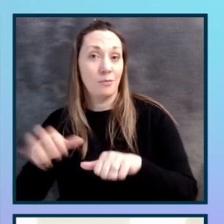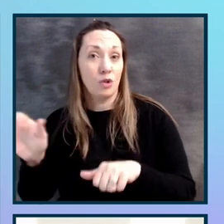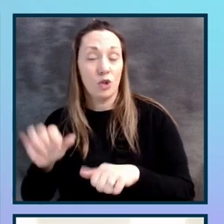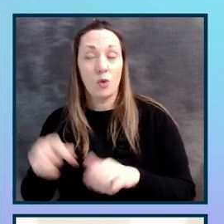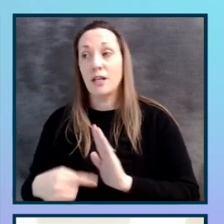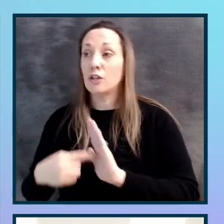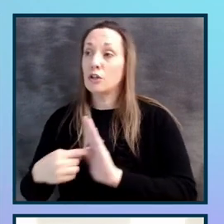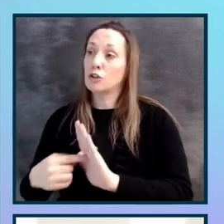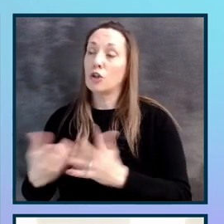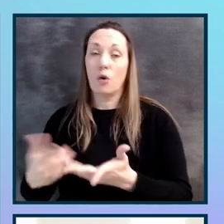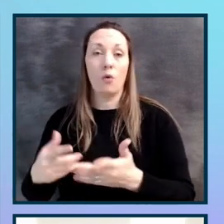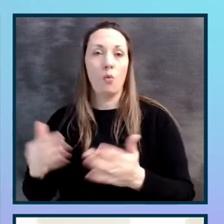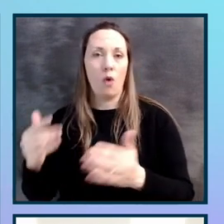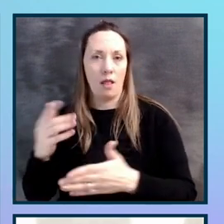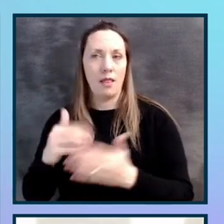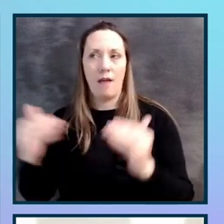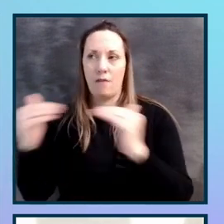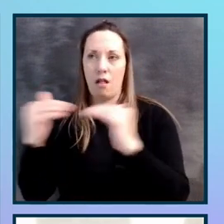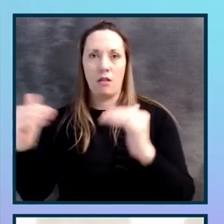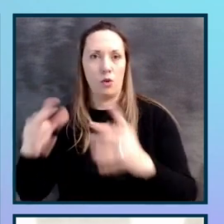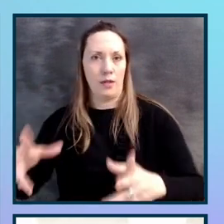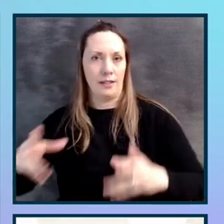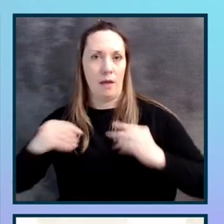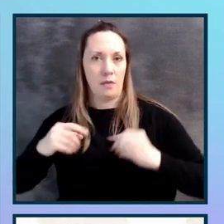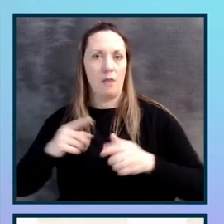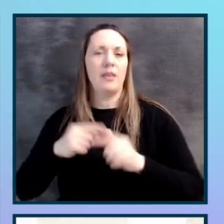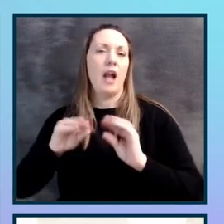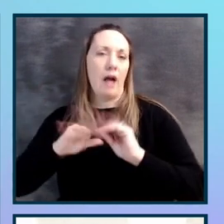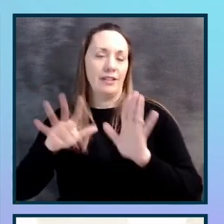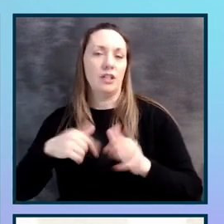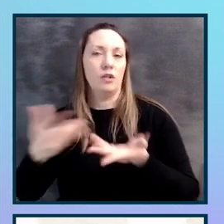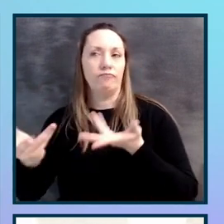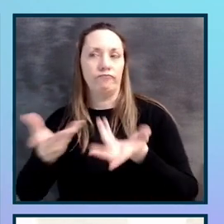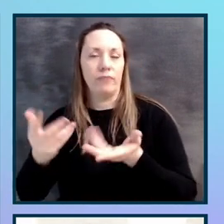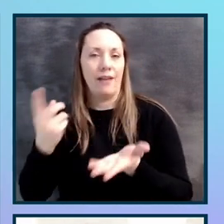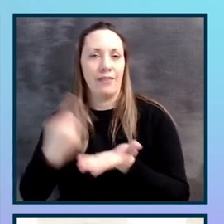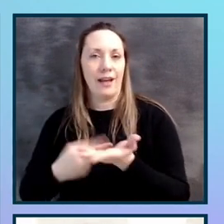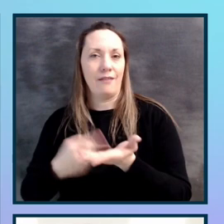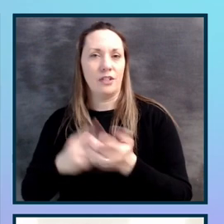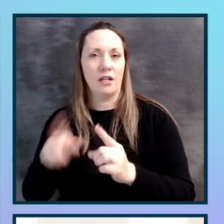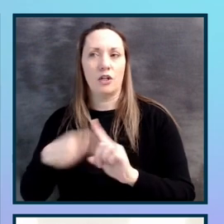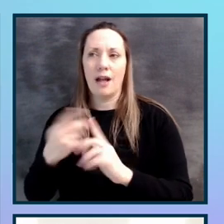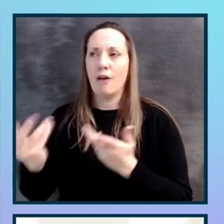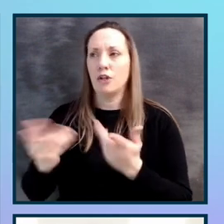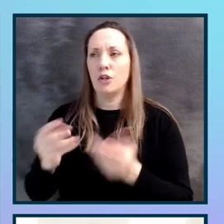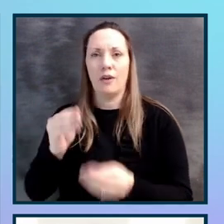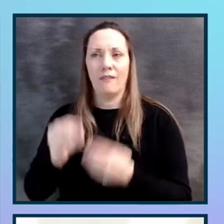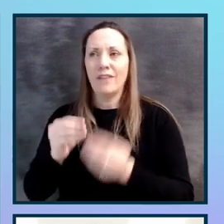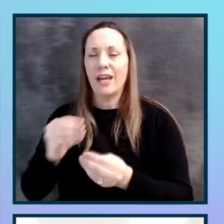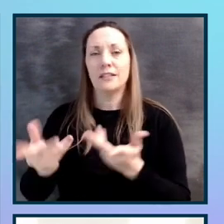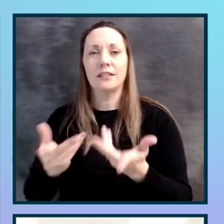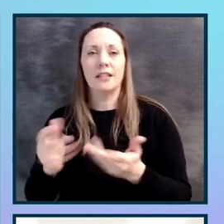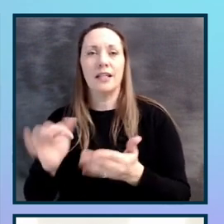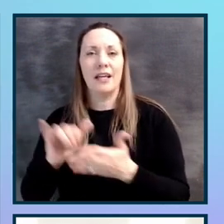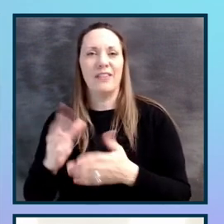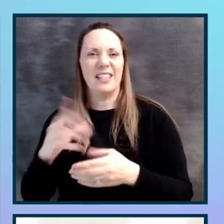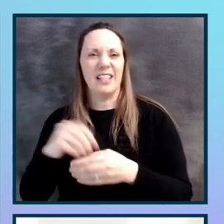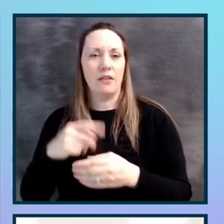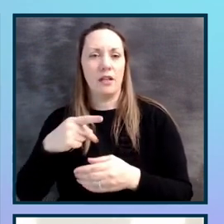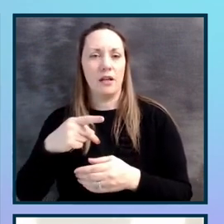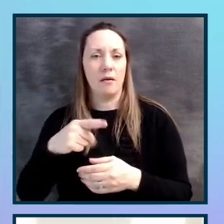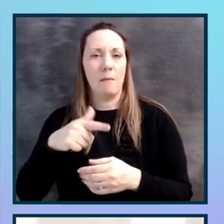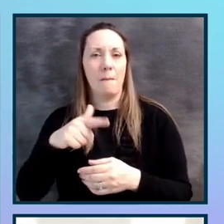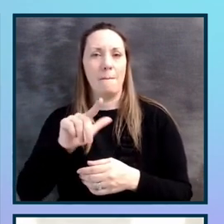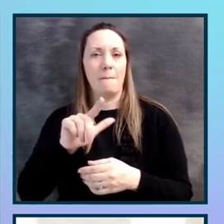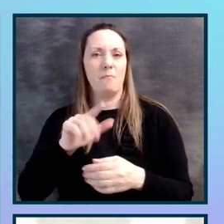accepting at. And obviously have that conversation about how you fix issues together if there's things in the platforms already. Communications